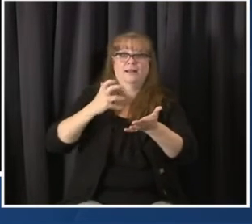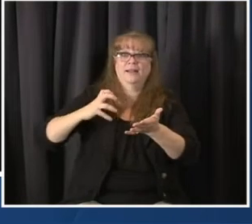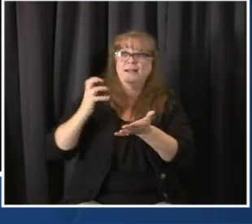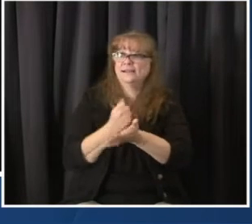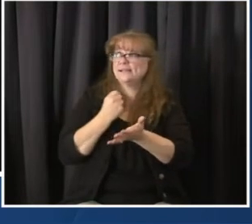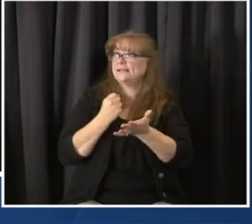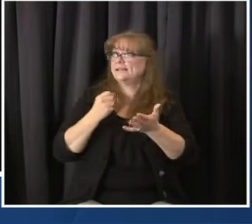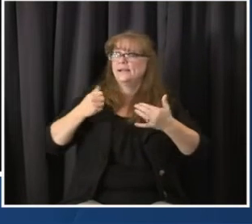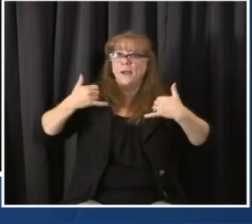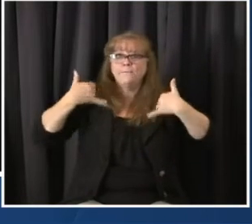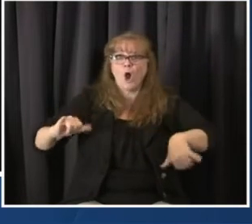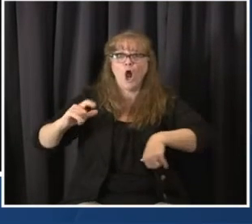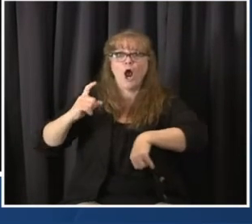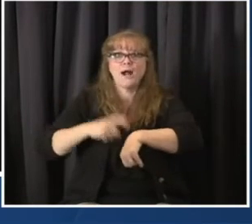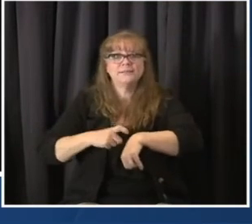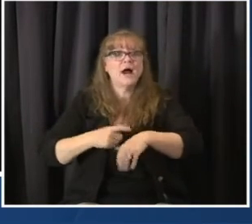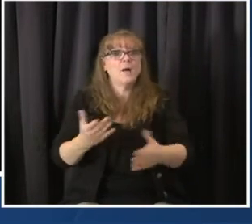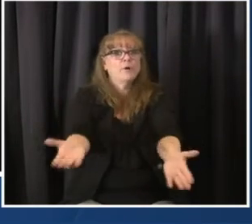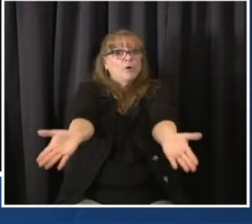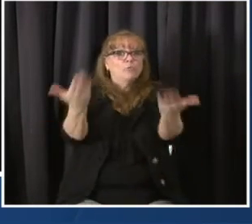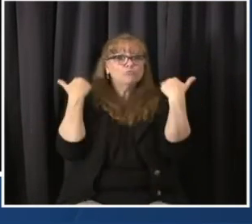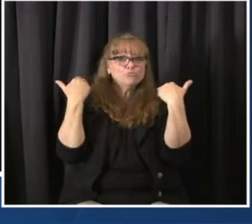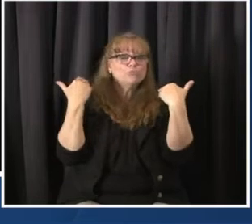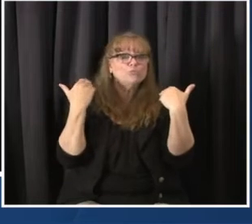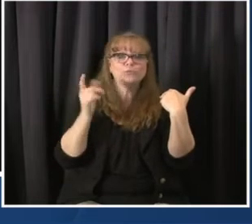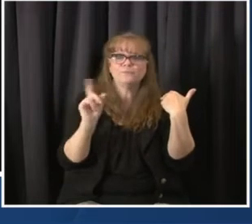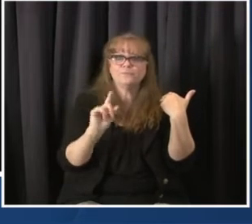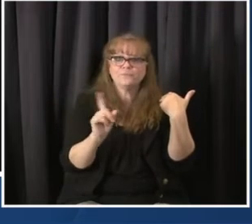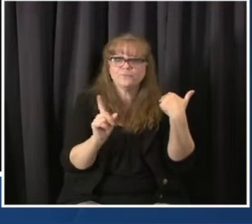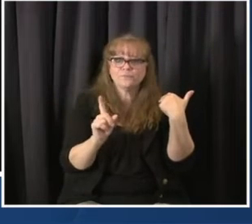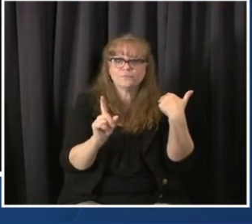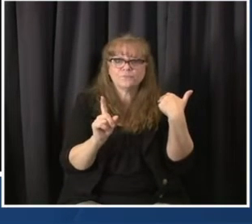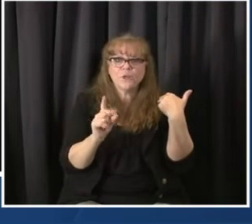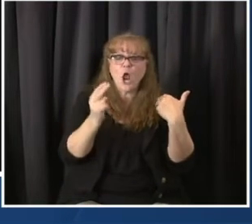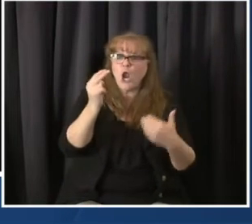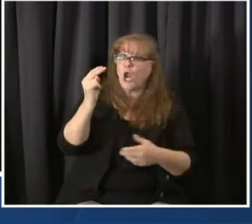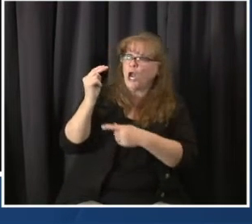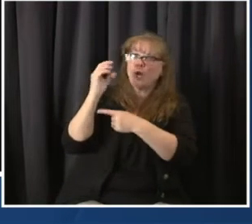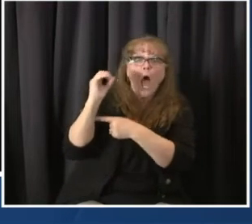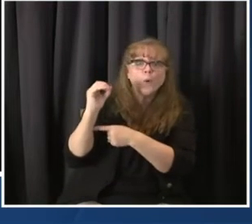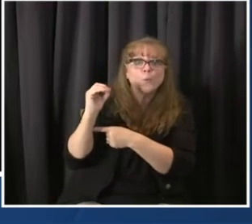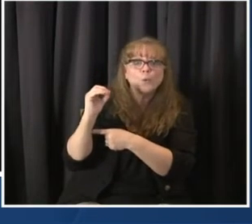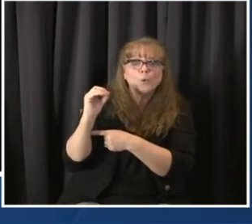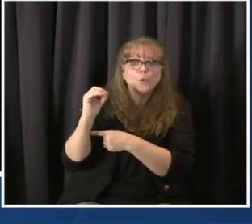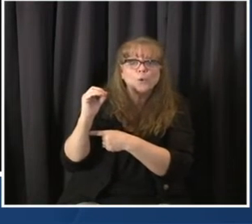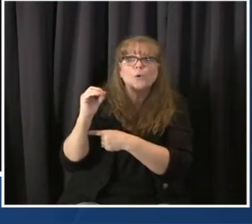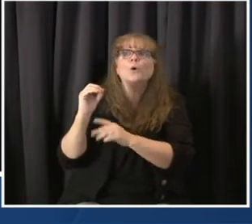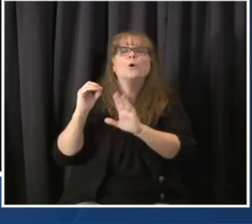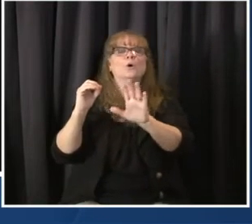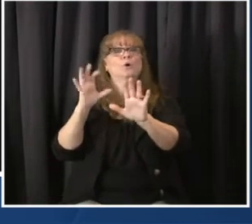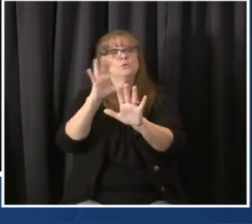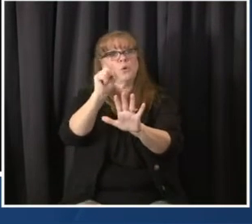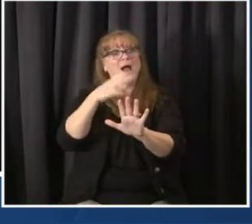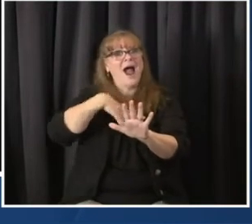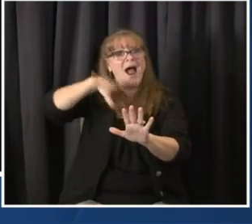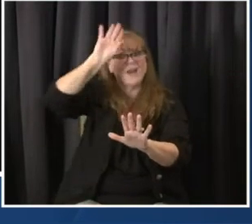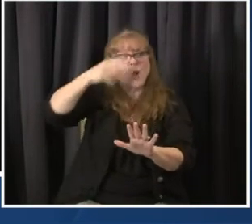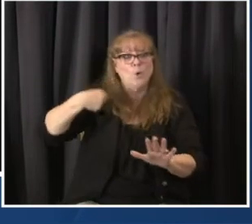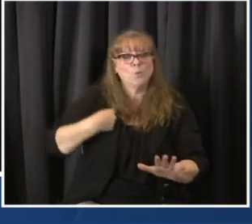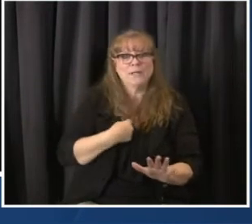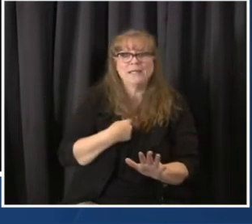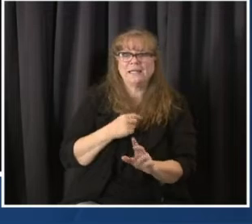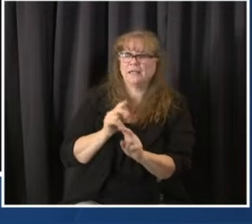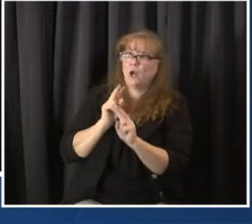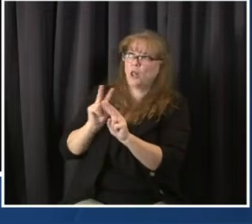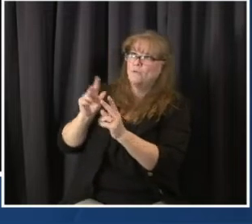The vaccination is rapidly being deployed. I do believe there's upside that we're not including in our base model to get there faster. we